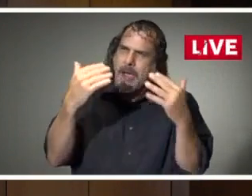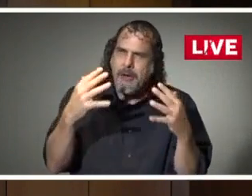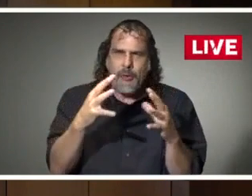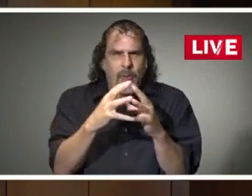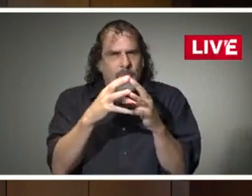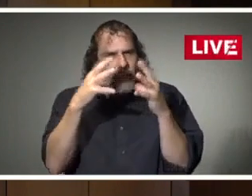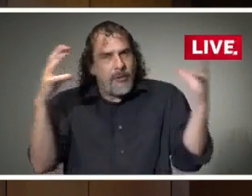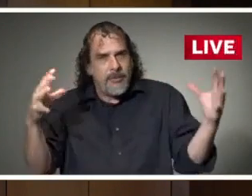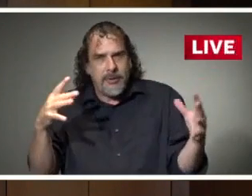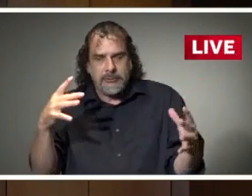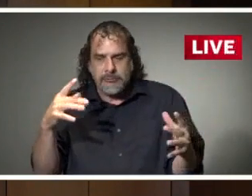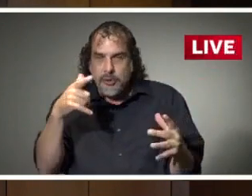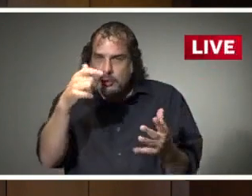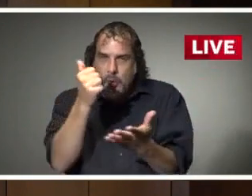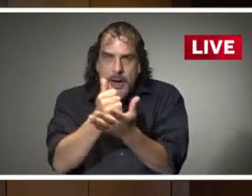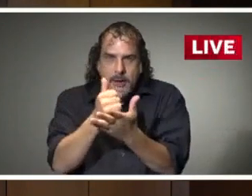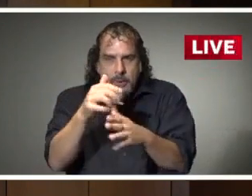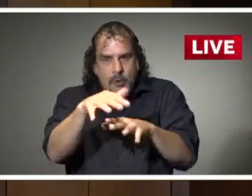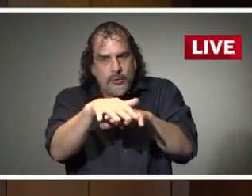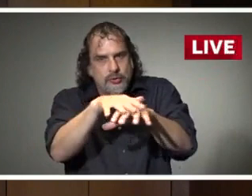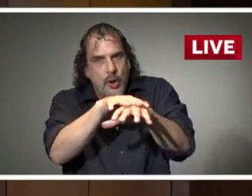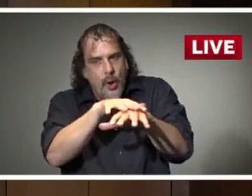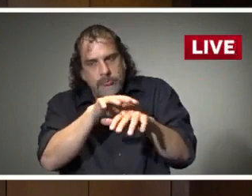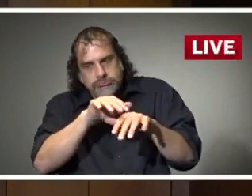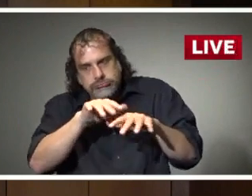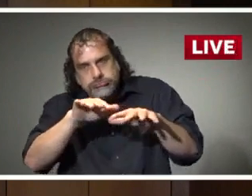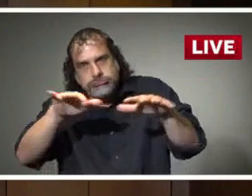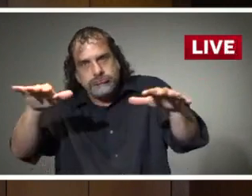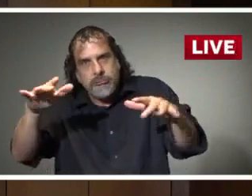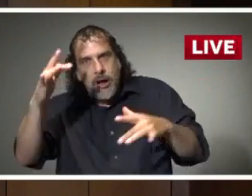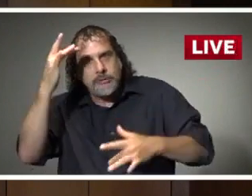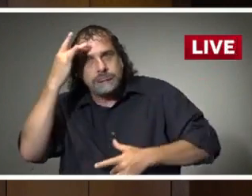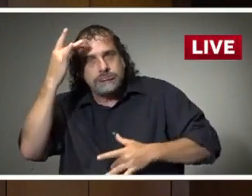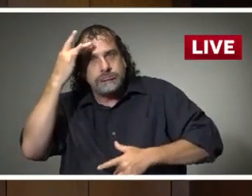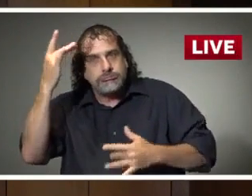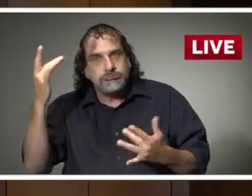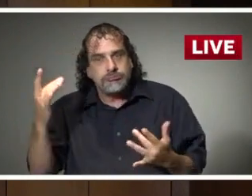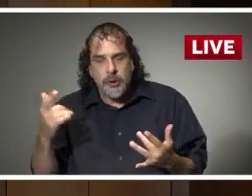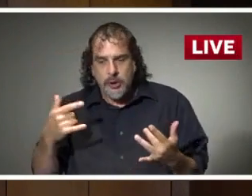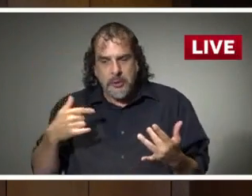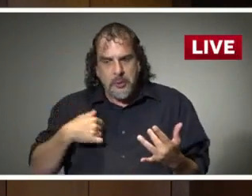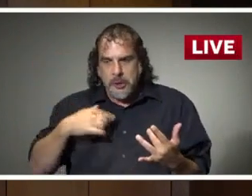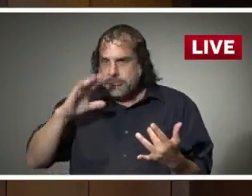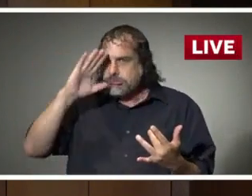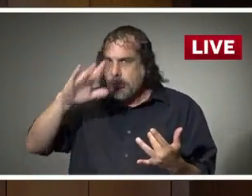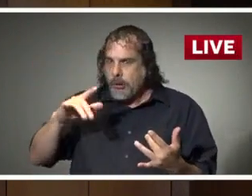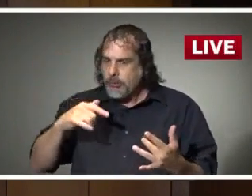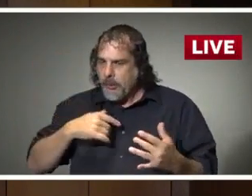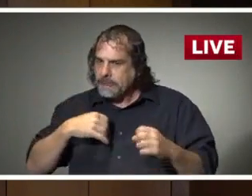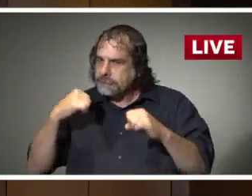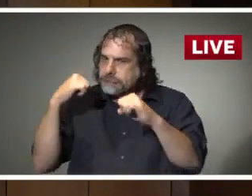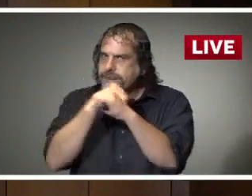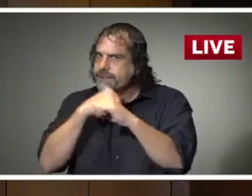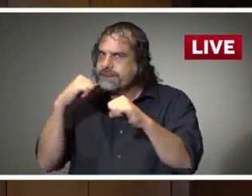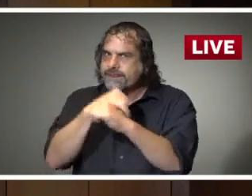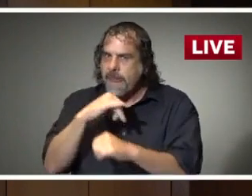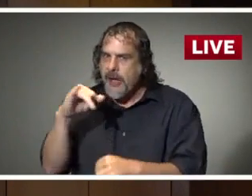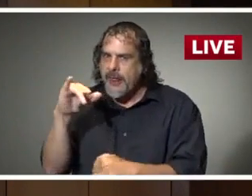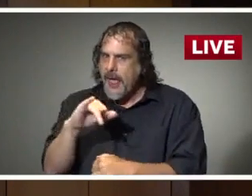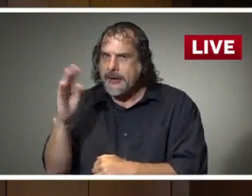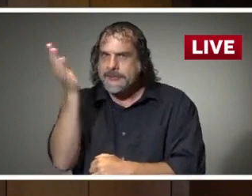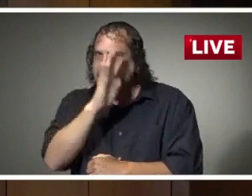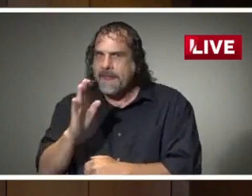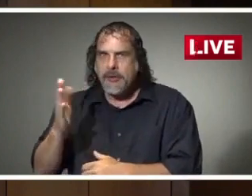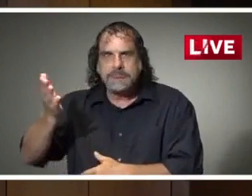slow the spread of this virus. We know that we are in a fight, the likes of which we have not seen in